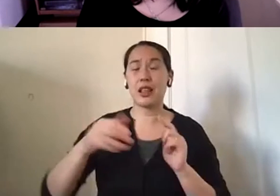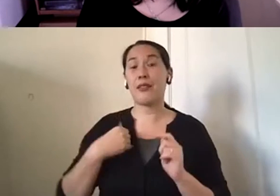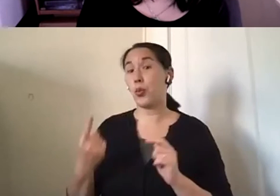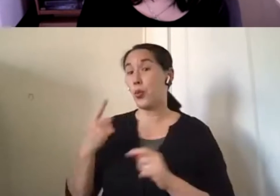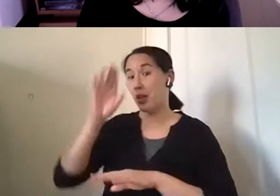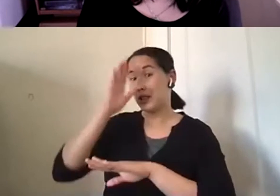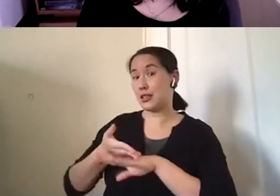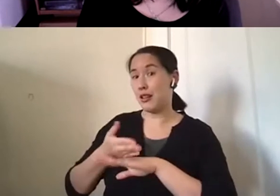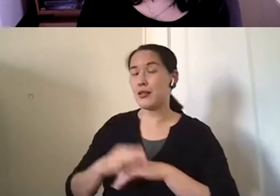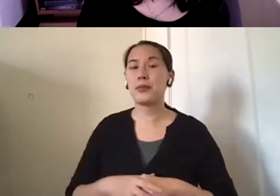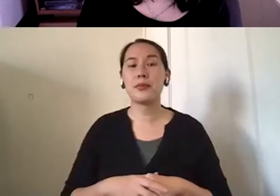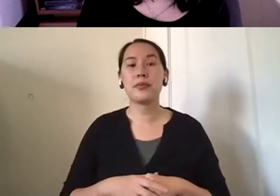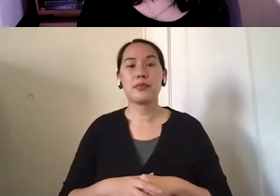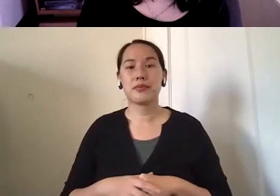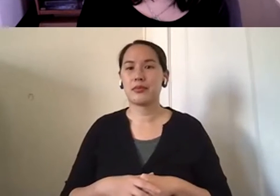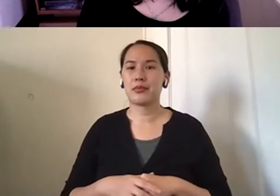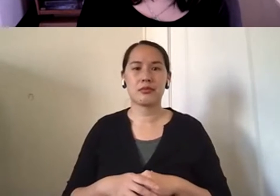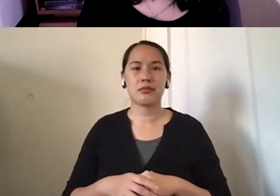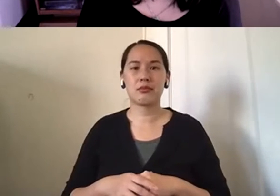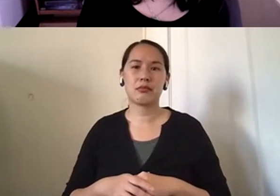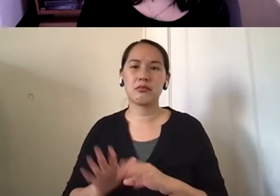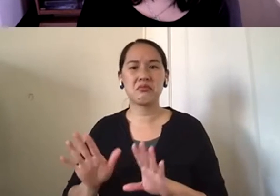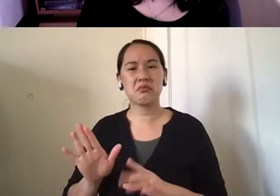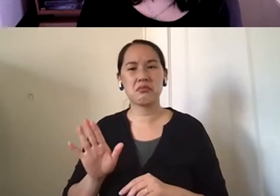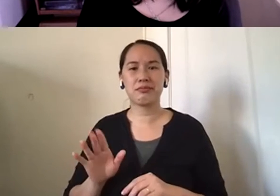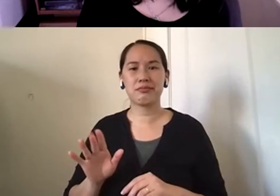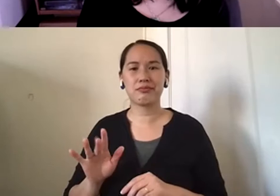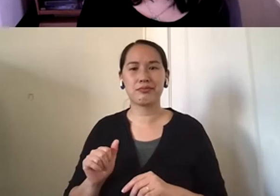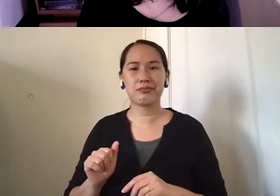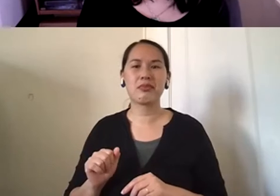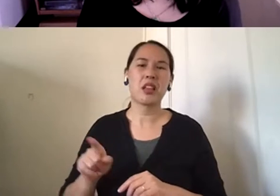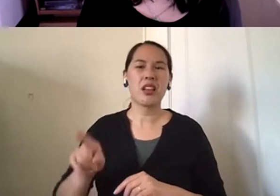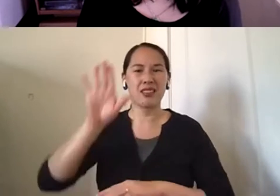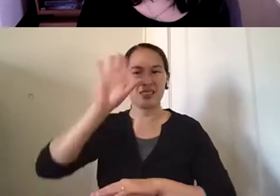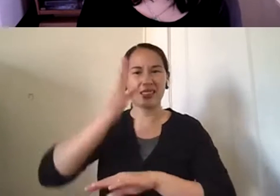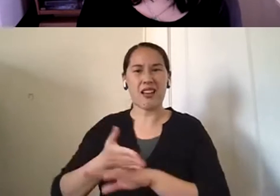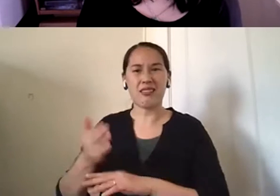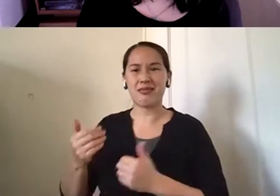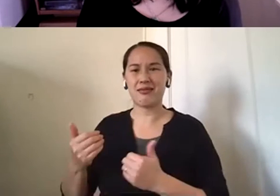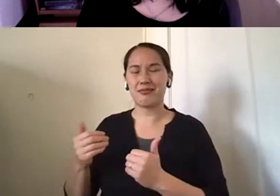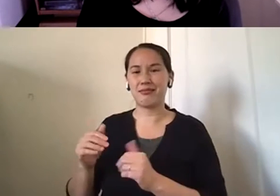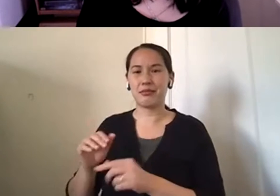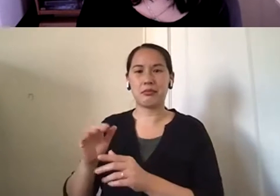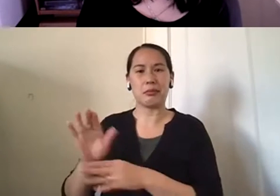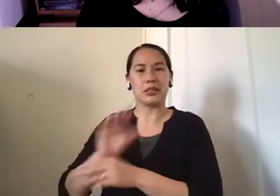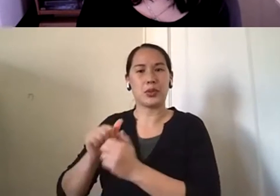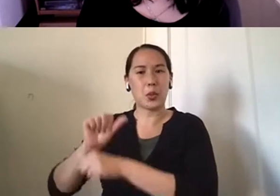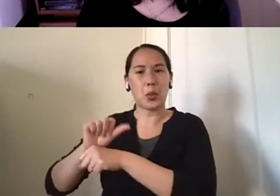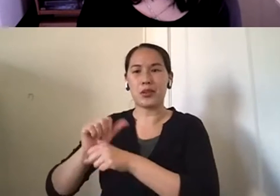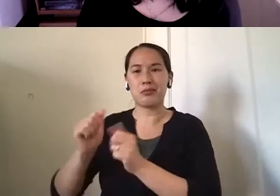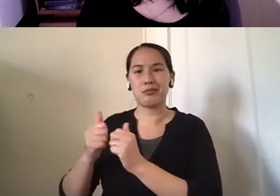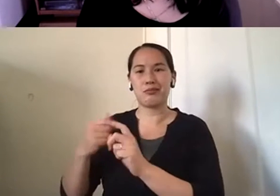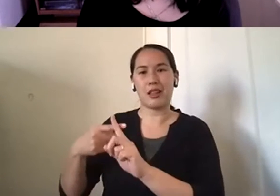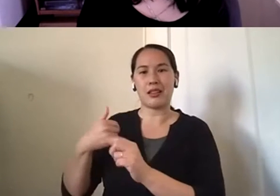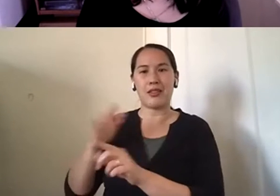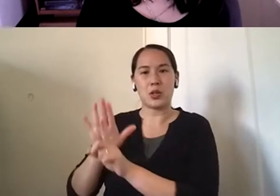um, had his own kind of, um, he was busy with work and had his own stuff to deal with. So for a timeframe,